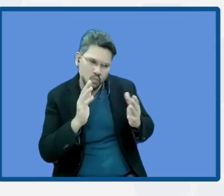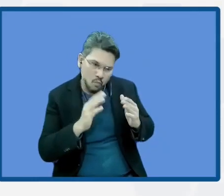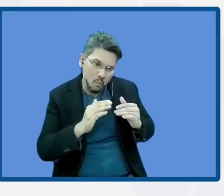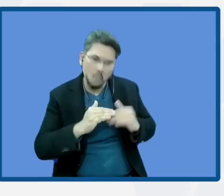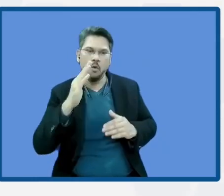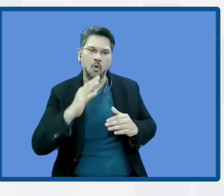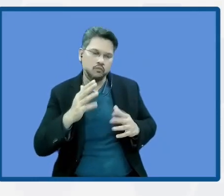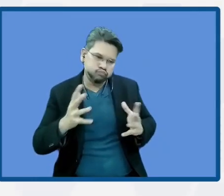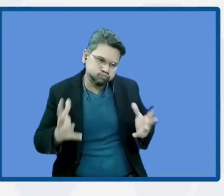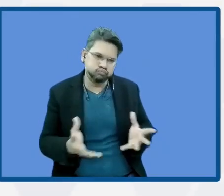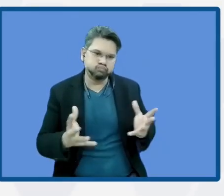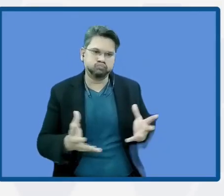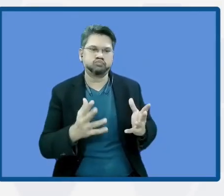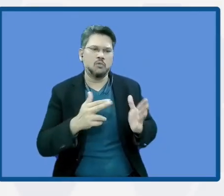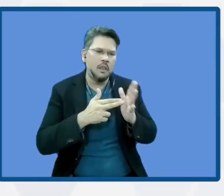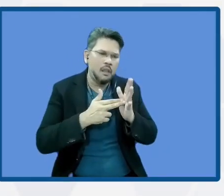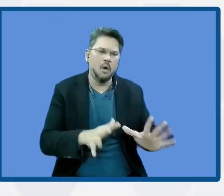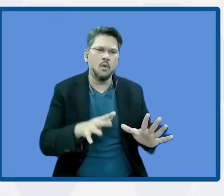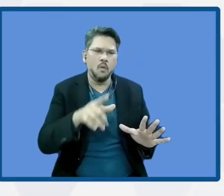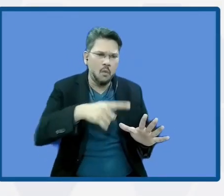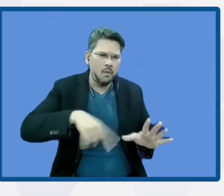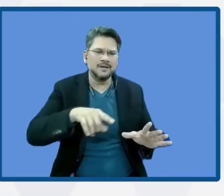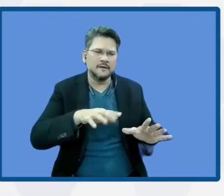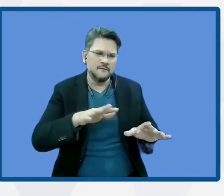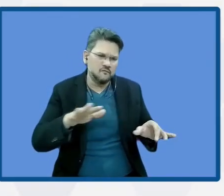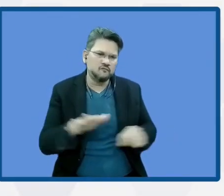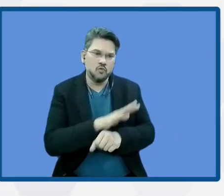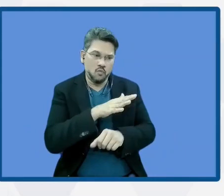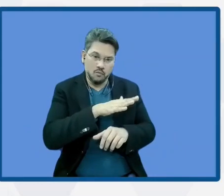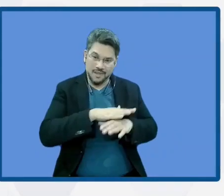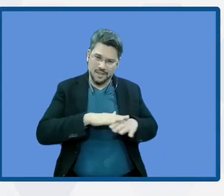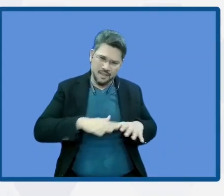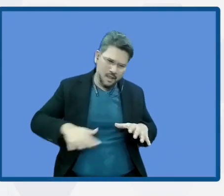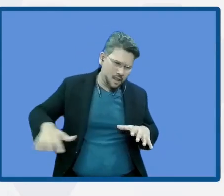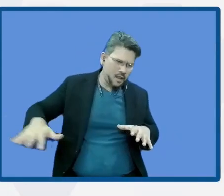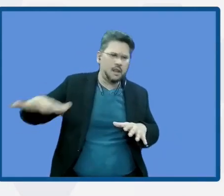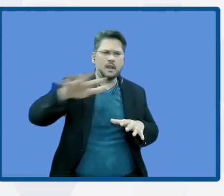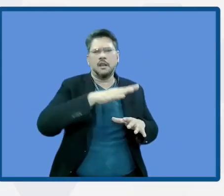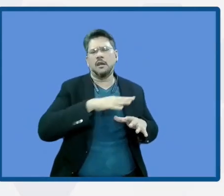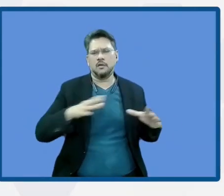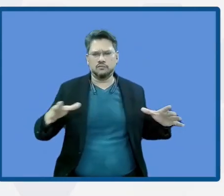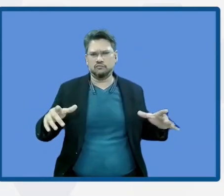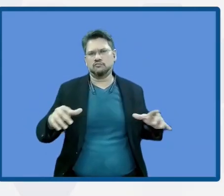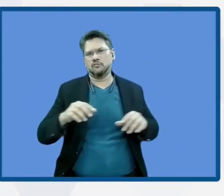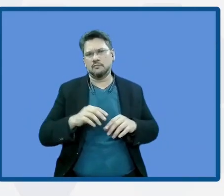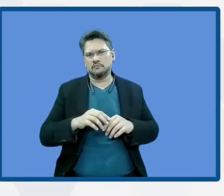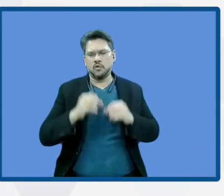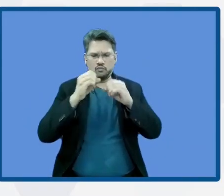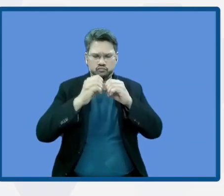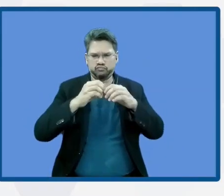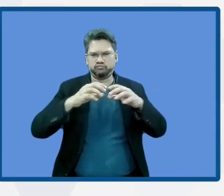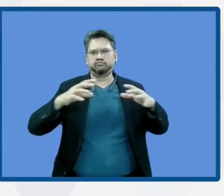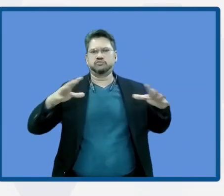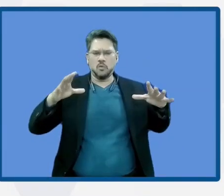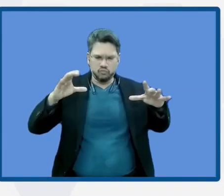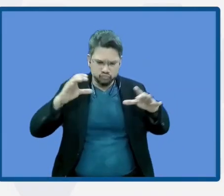this landscape approach and strengthening these means of life as an important part of the work that we are doing in